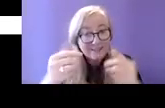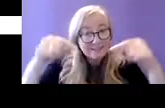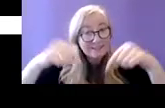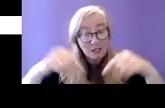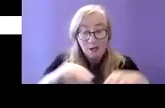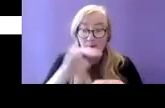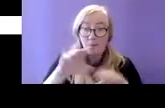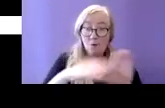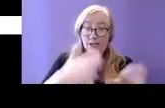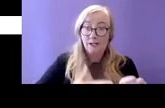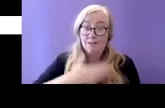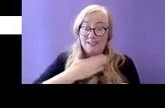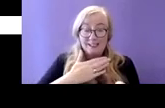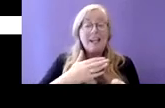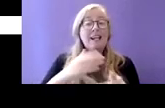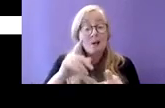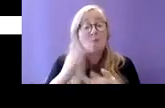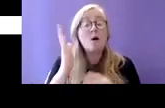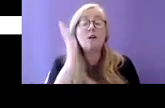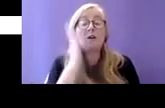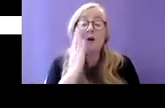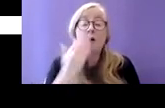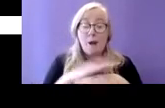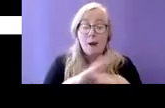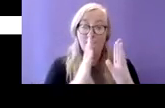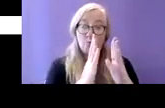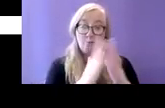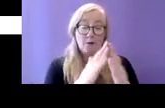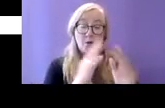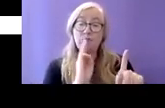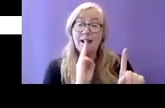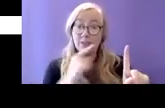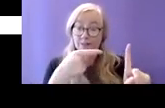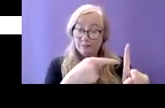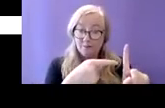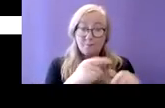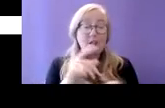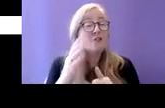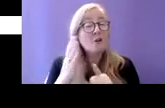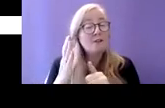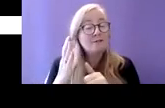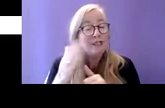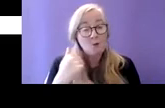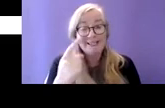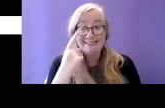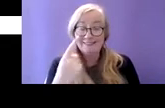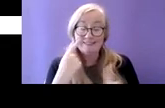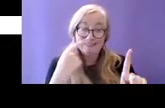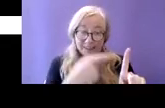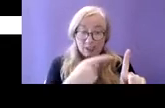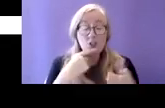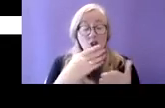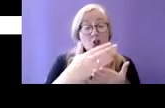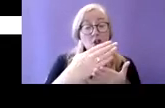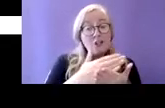private households firstly what we observe is that the share of persons with disabilities who live in a property that